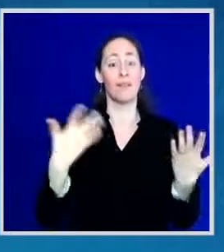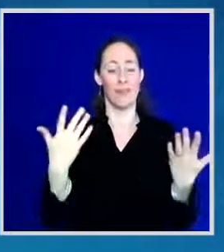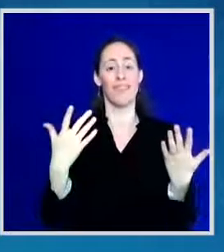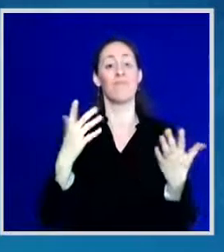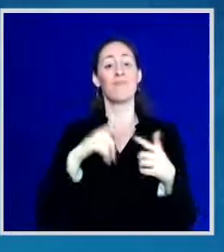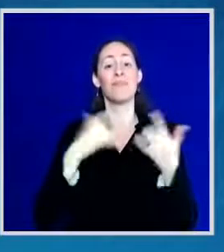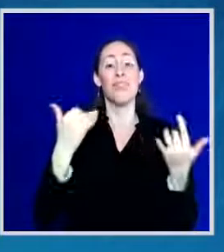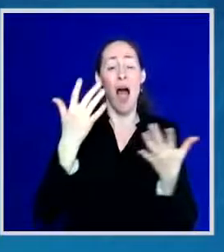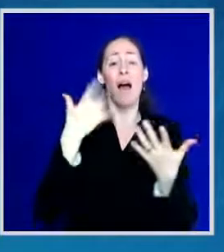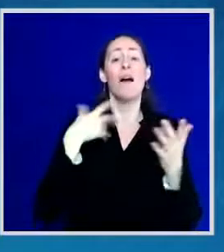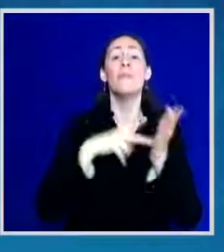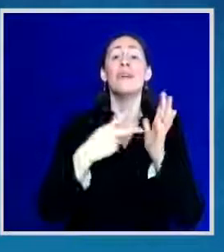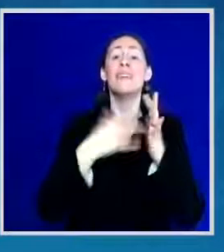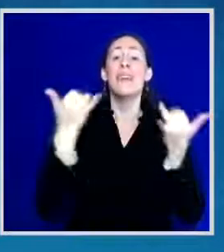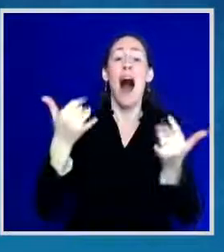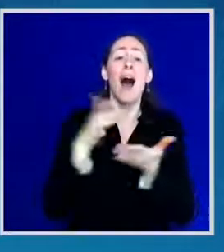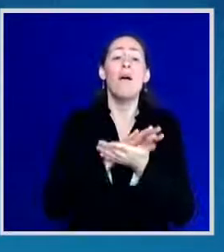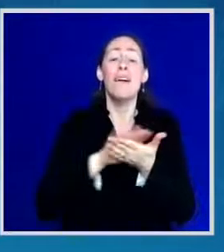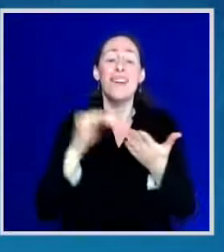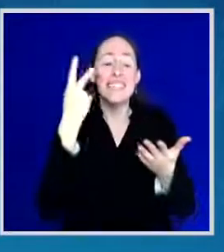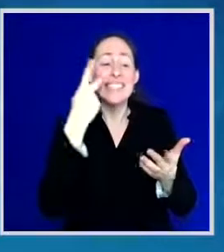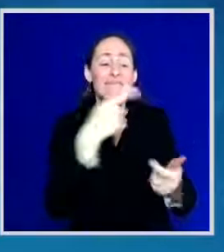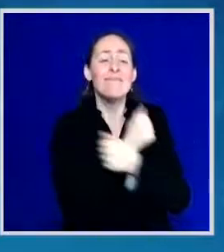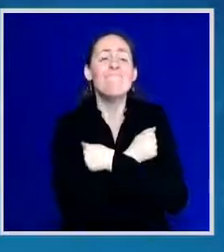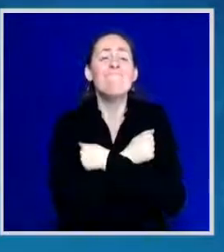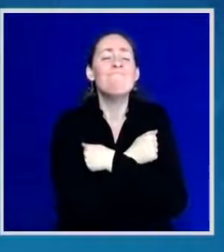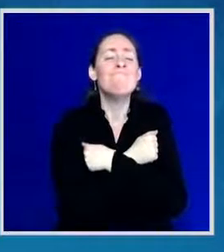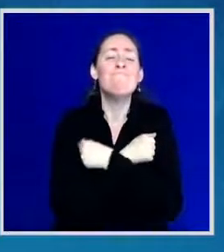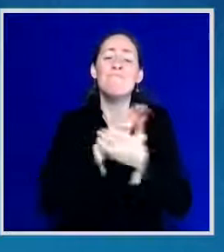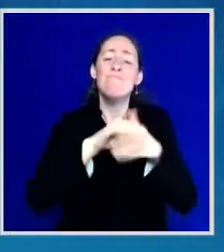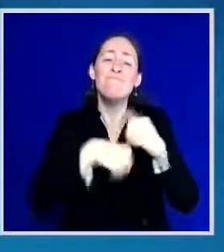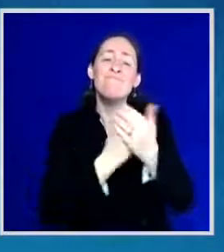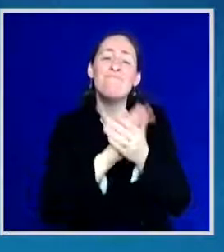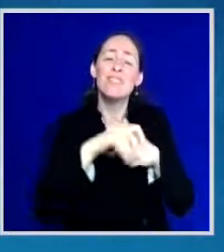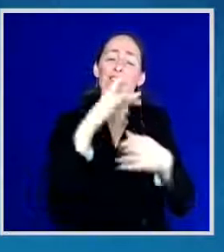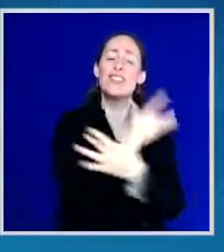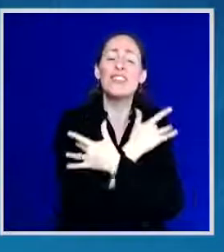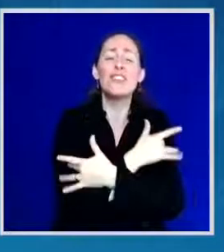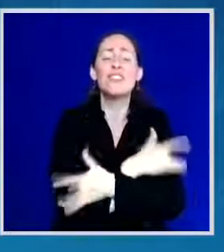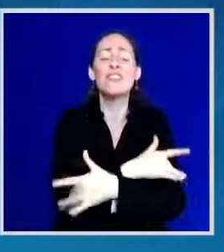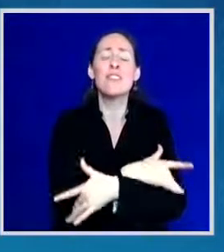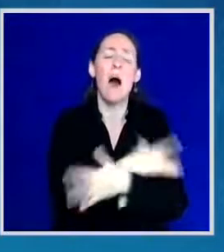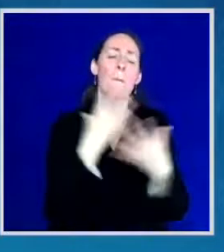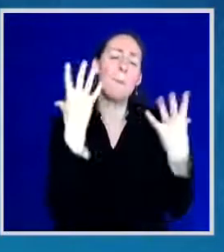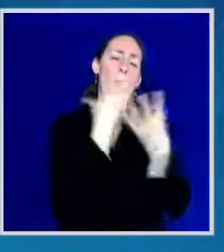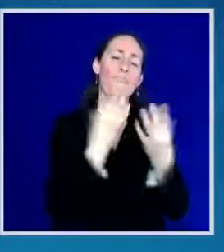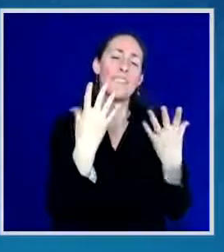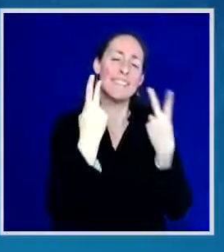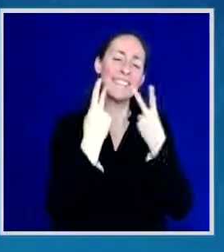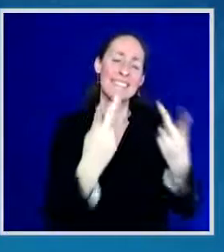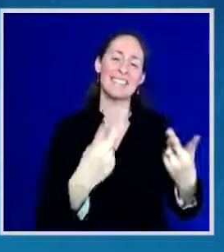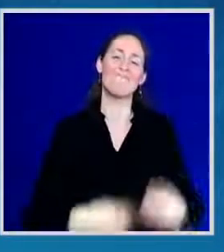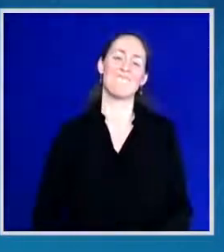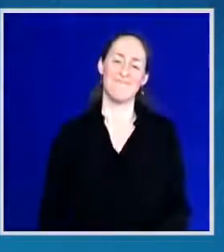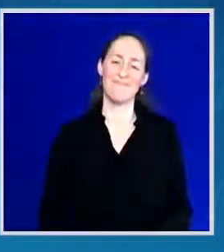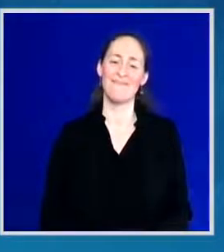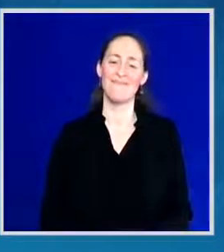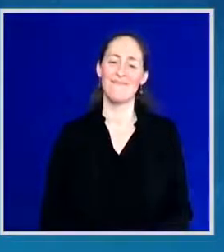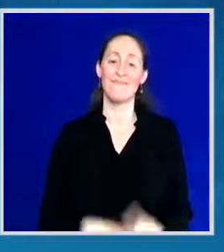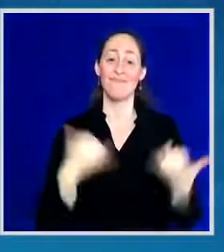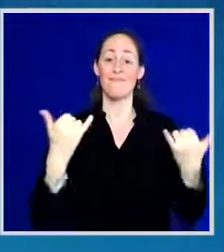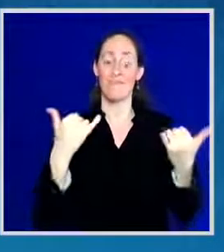so beautiful. Relief checks were given to those who needed it. New jobs and businesses have been created.